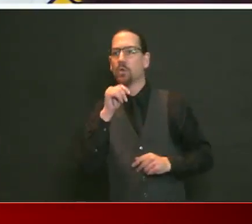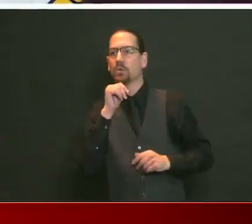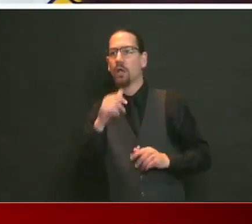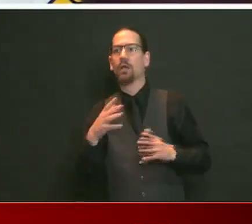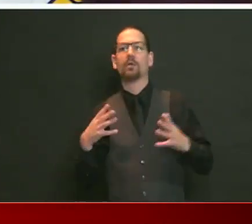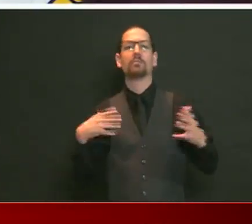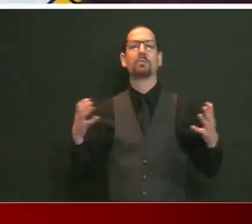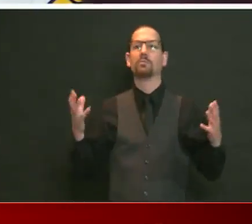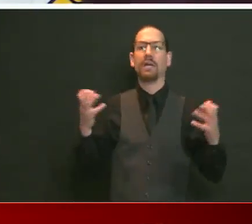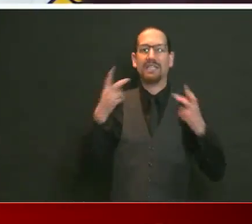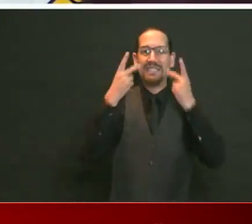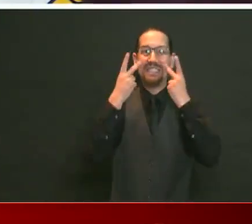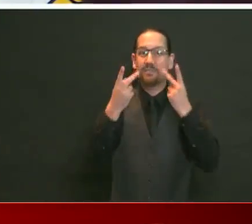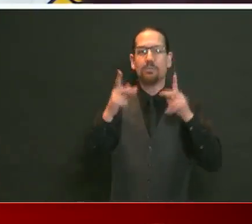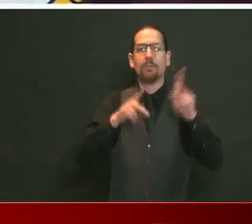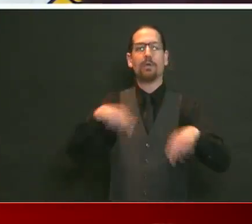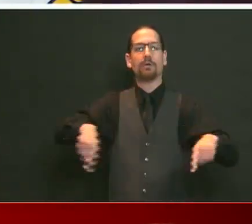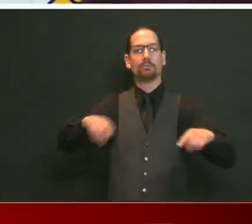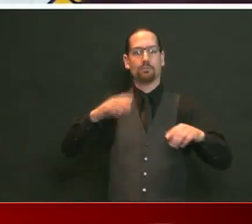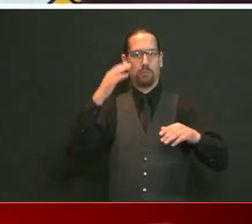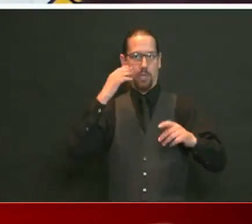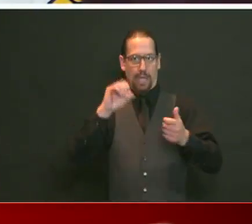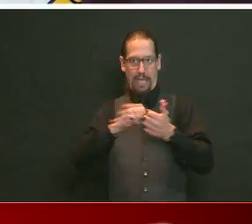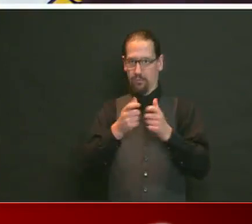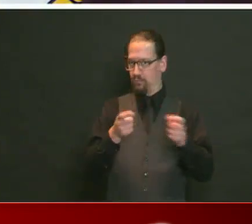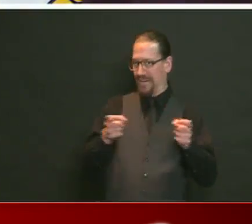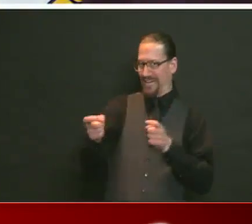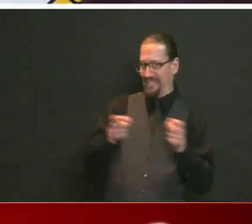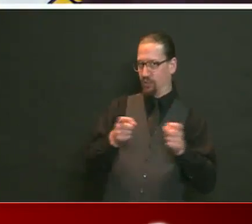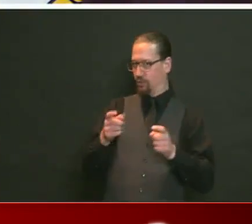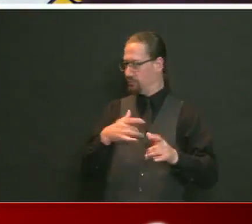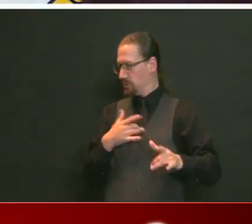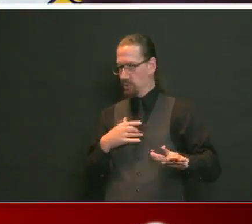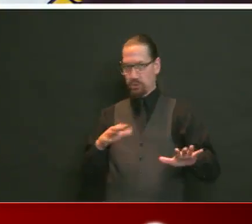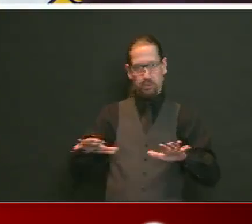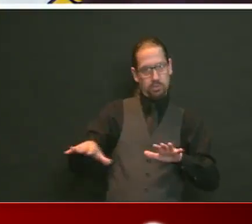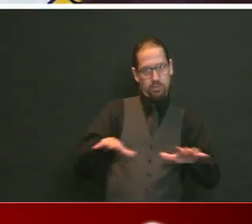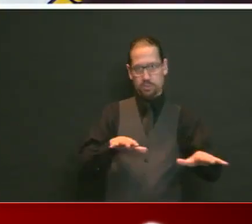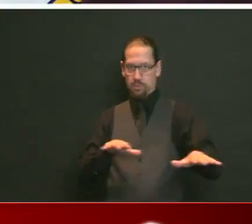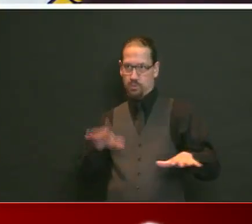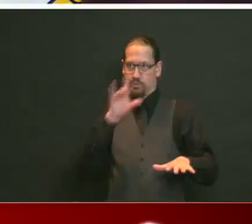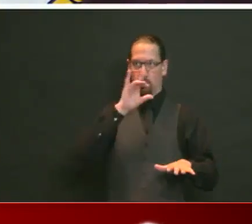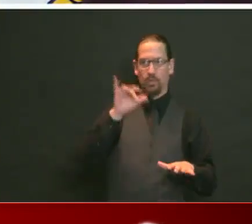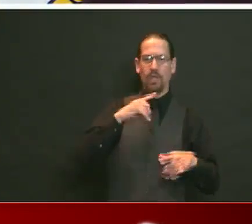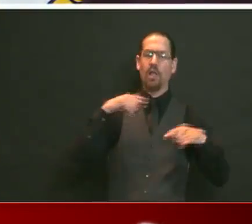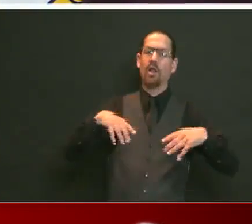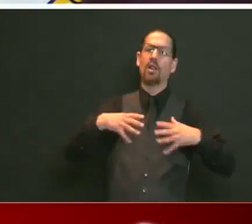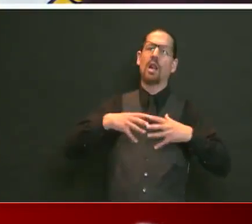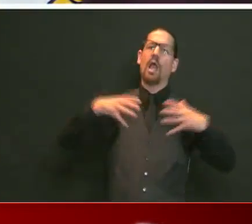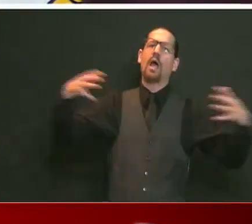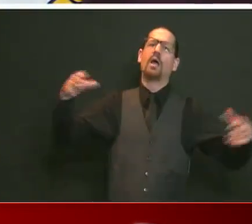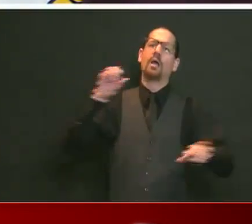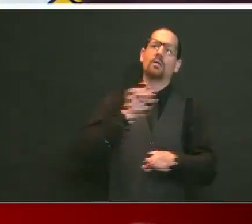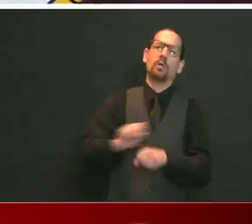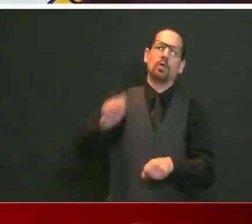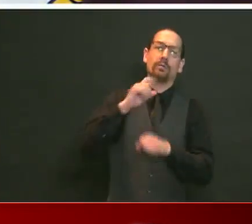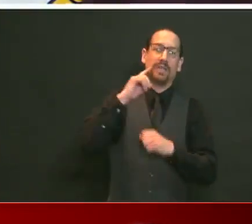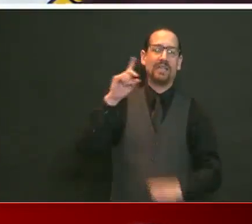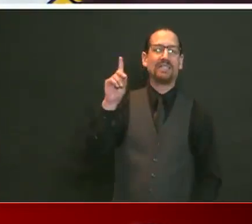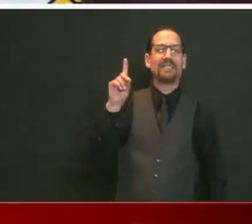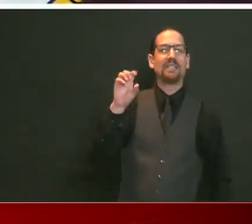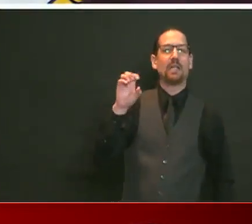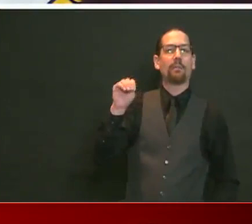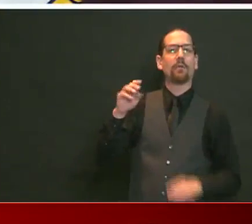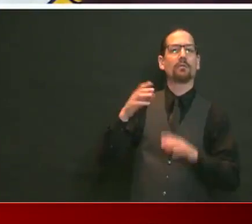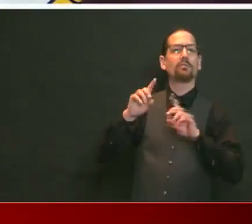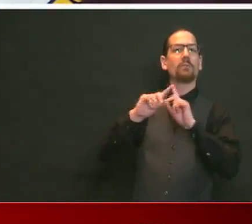of it is just operational. This is a heavy lift for Janet Coit and the team at DEM. By the way, thank you to Janet